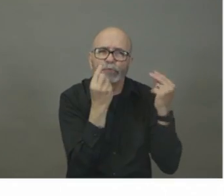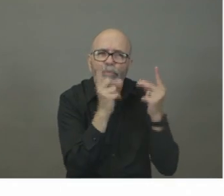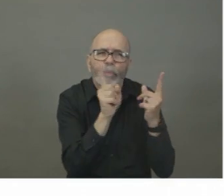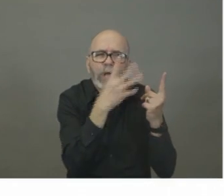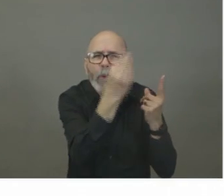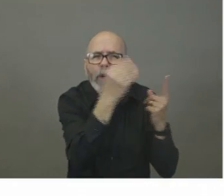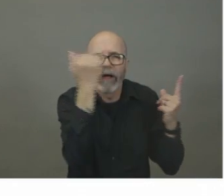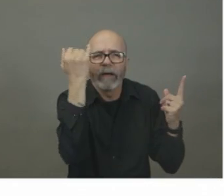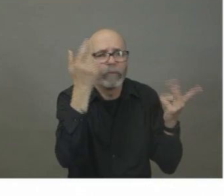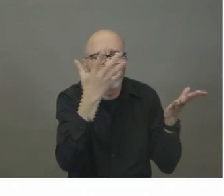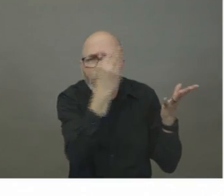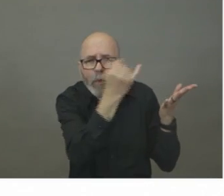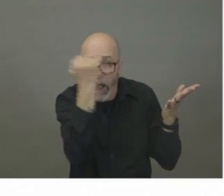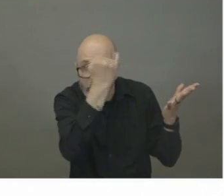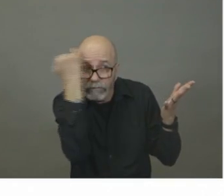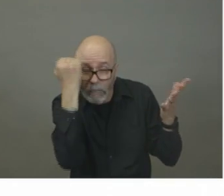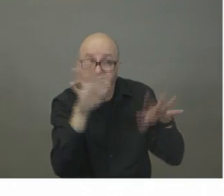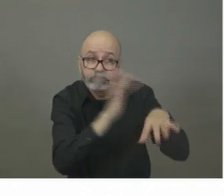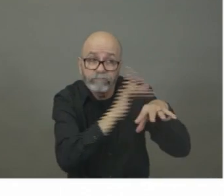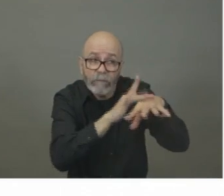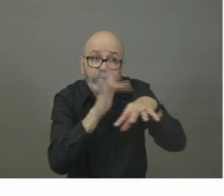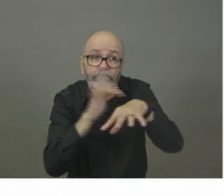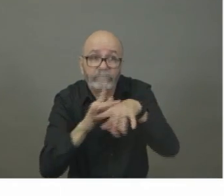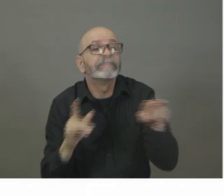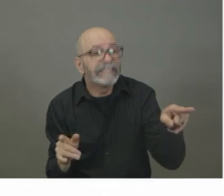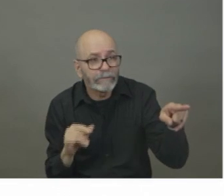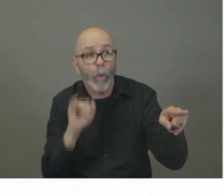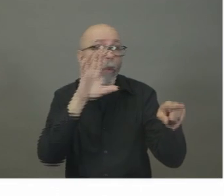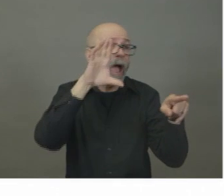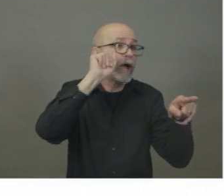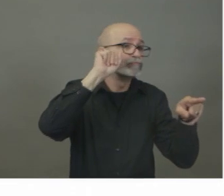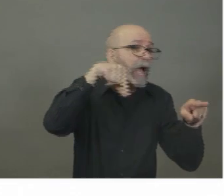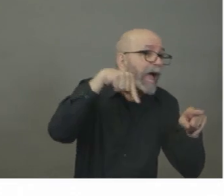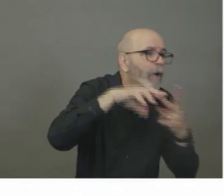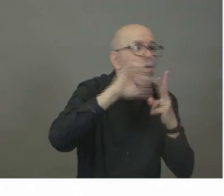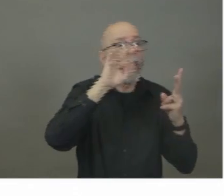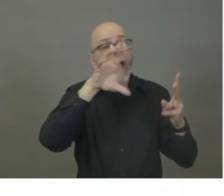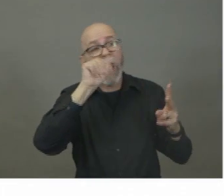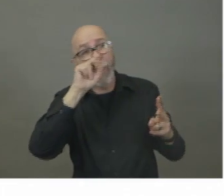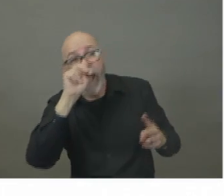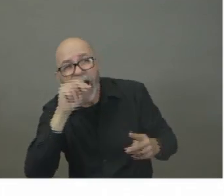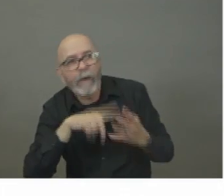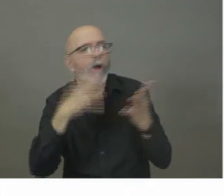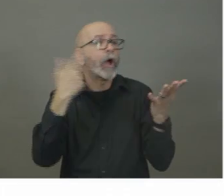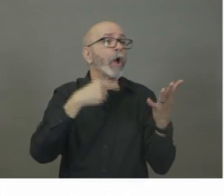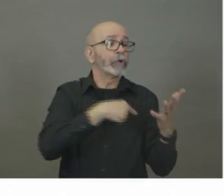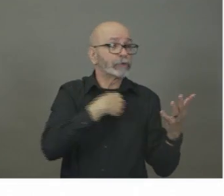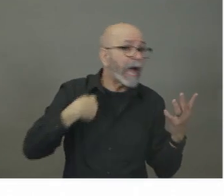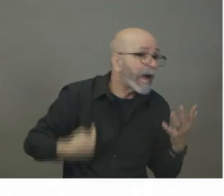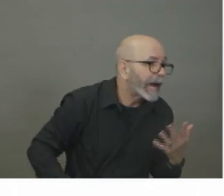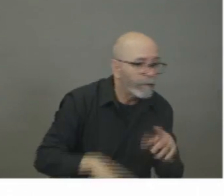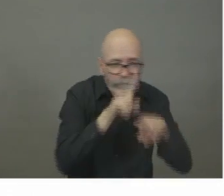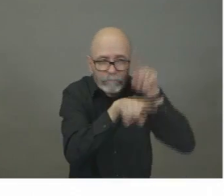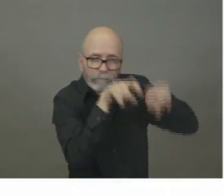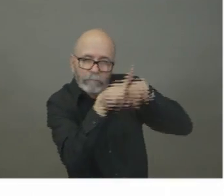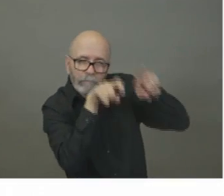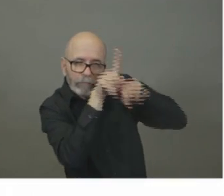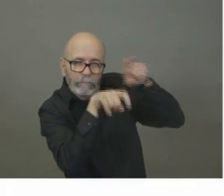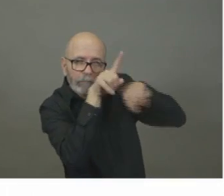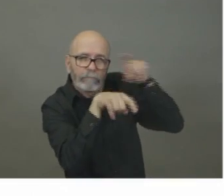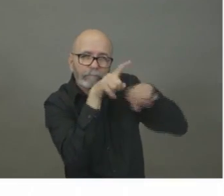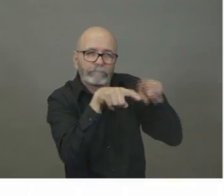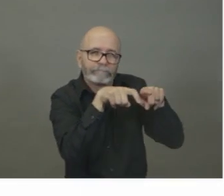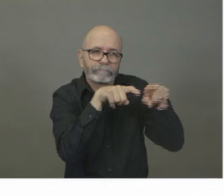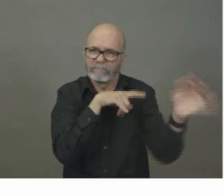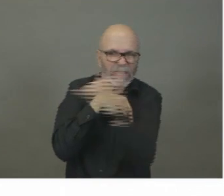If they're Italy or Iran or Hubei province in China, if you identify those, you're told you now have to self-isolate.